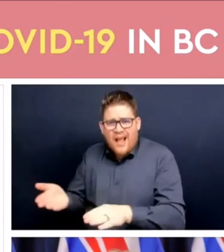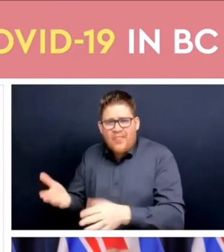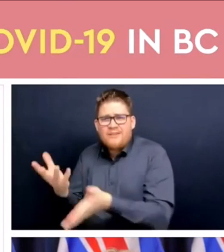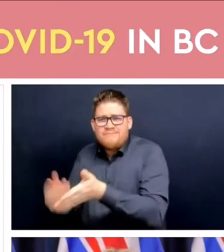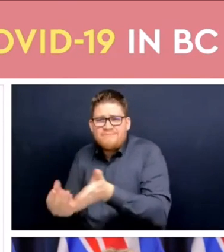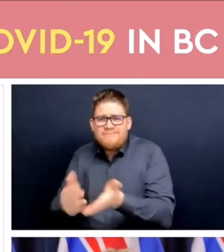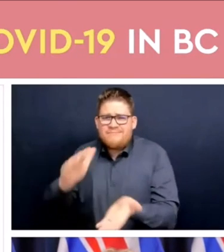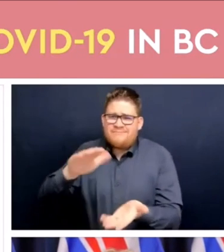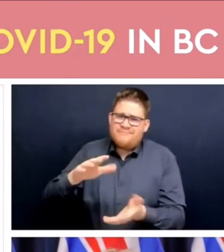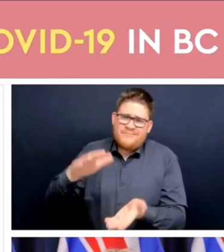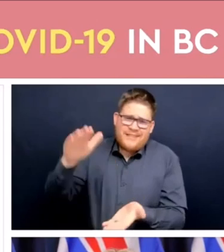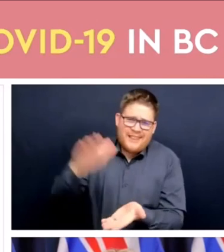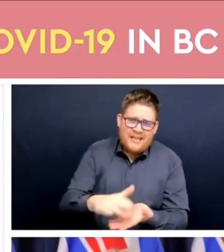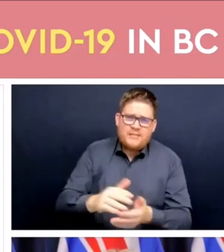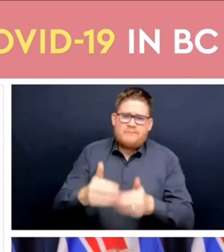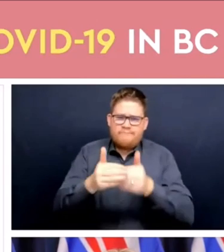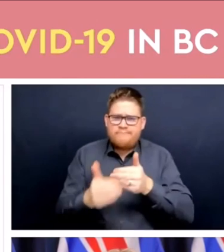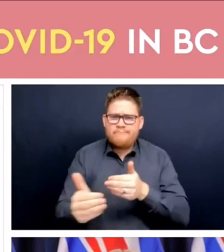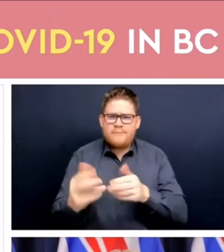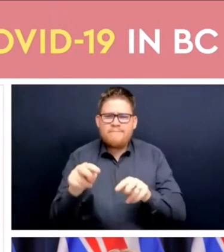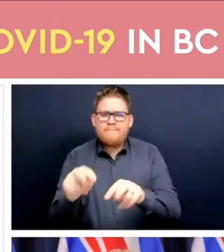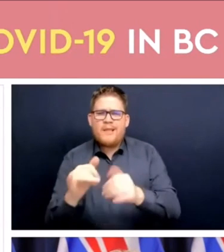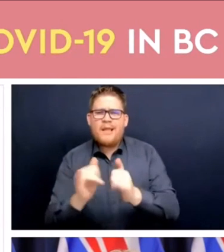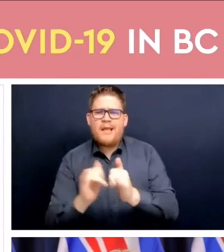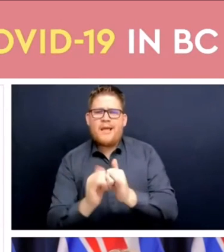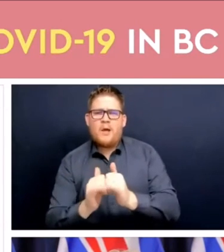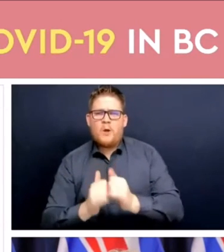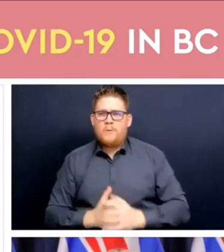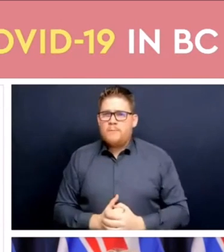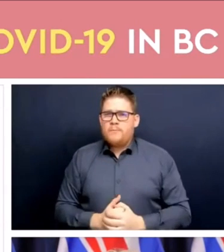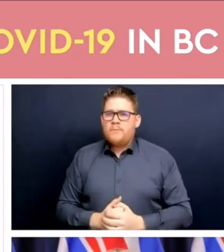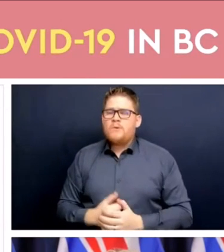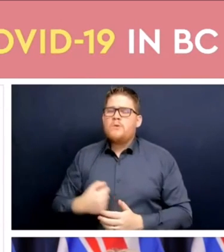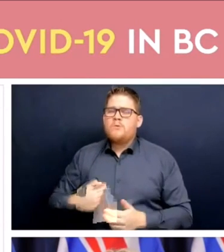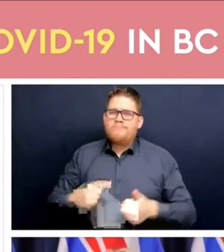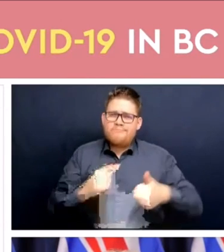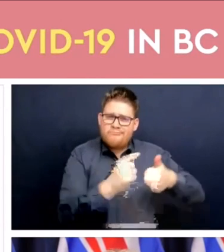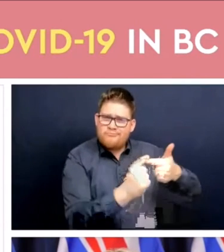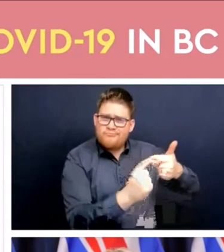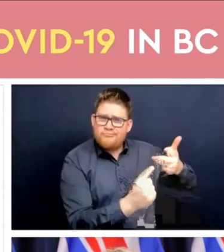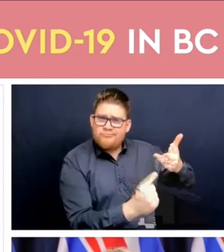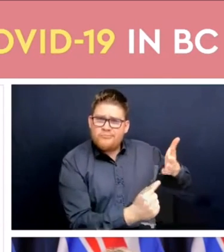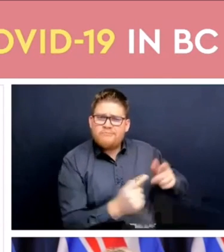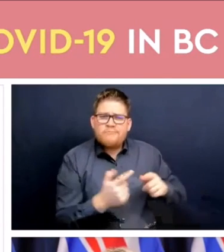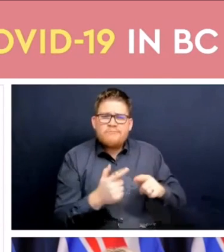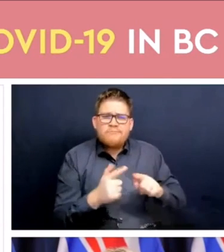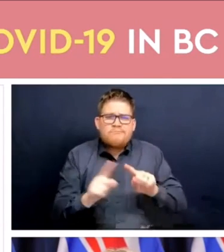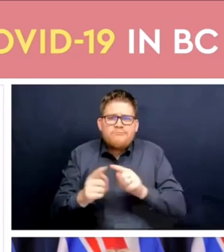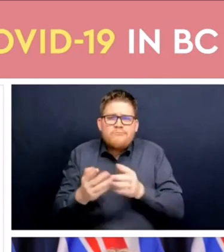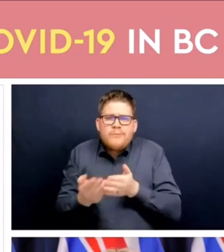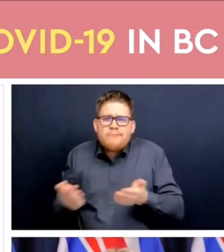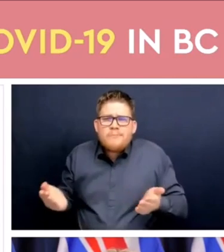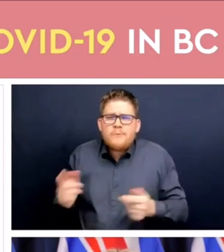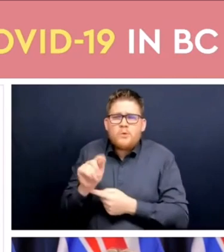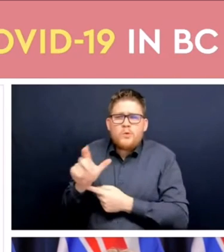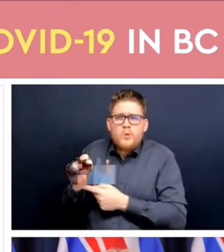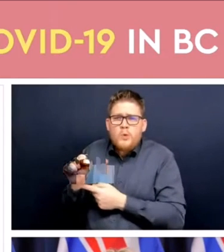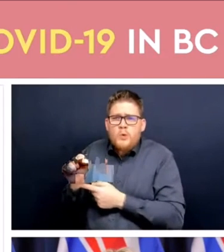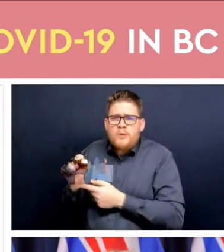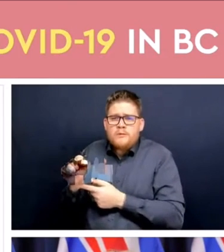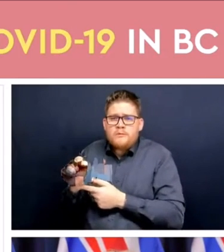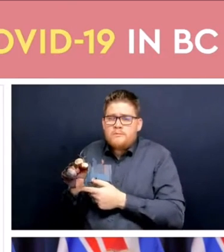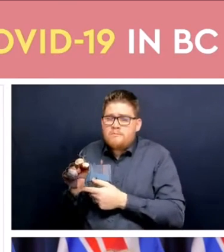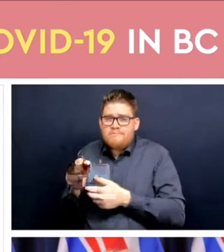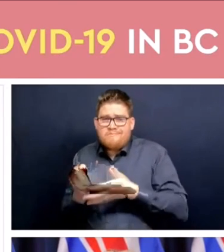that we still have important tools and we have more and more tools now we know that immunization makes a tremendous difference